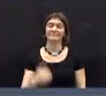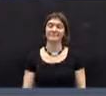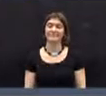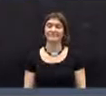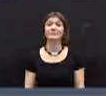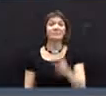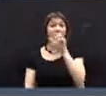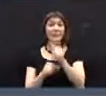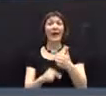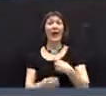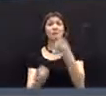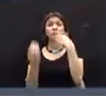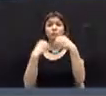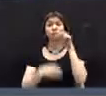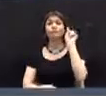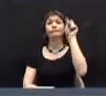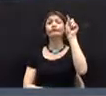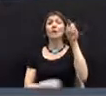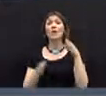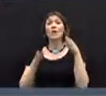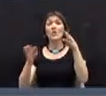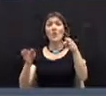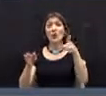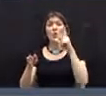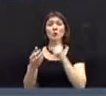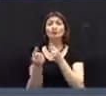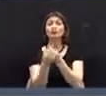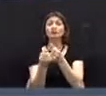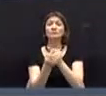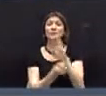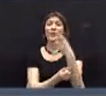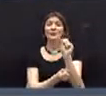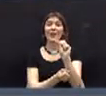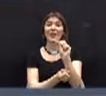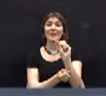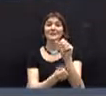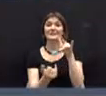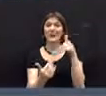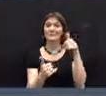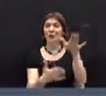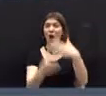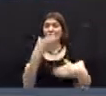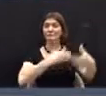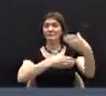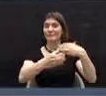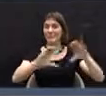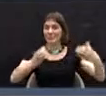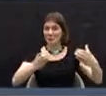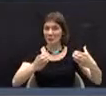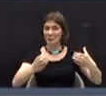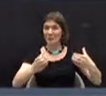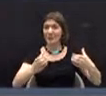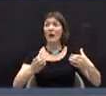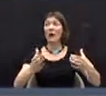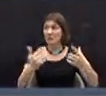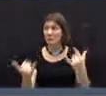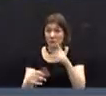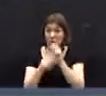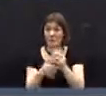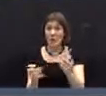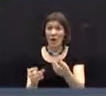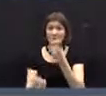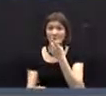Refreshments are provided this evening by the BUHS Abroad Exchange Group, and they're taking orders.